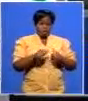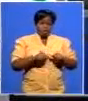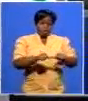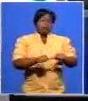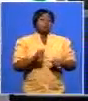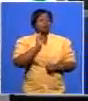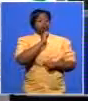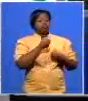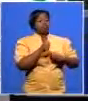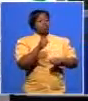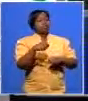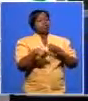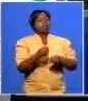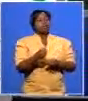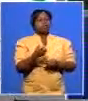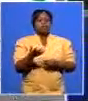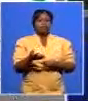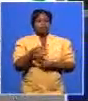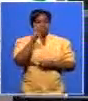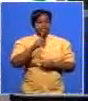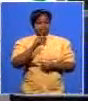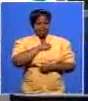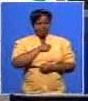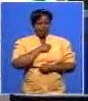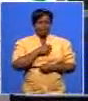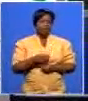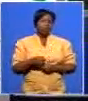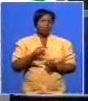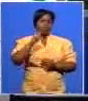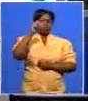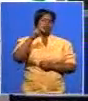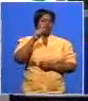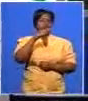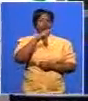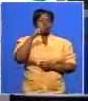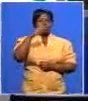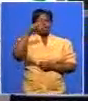strategy around the i mean uh kzm north of other together they said what was your strategy